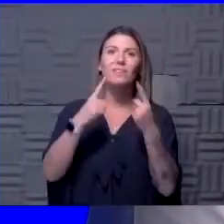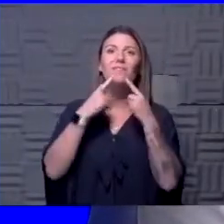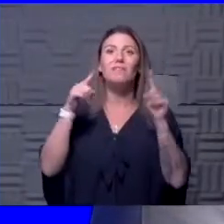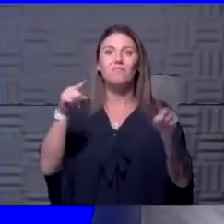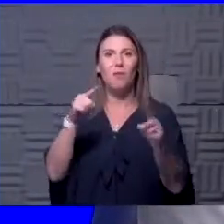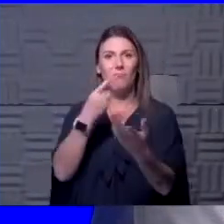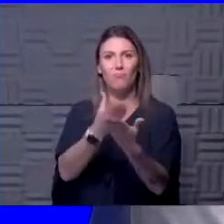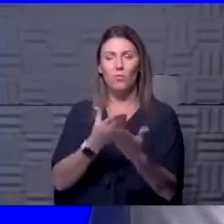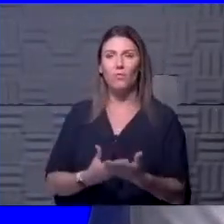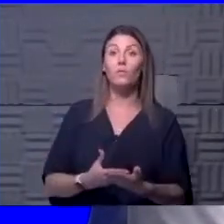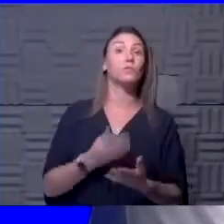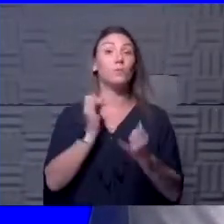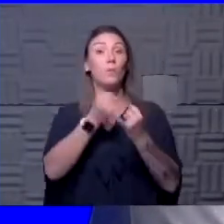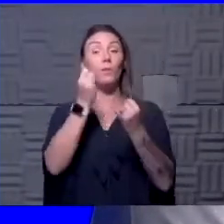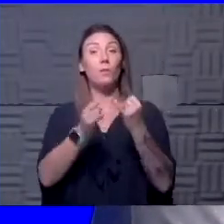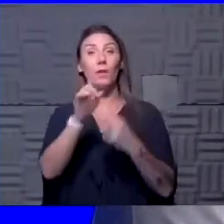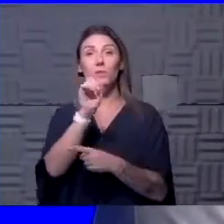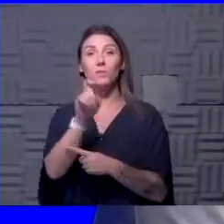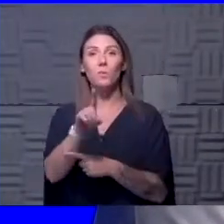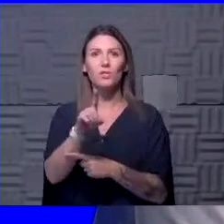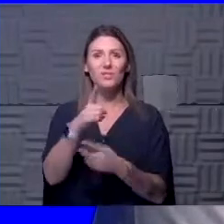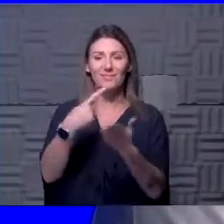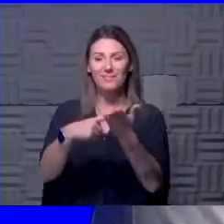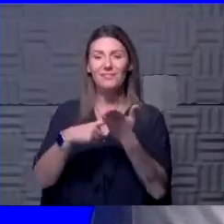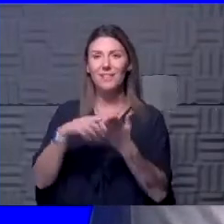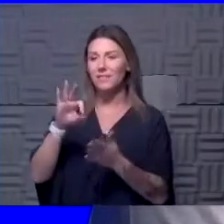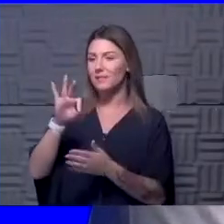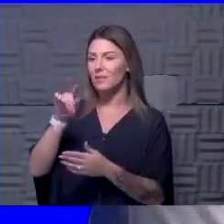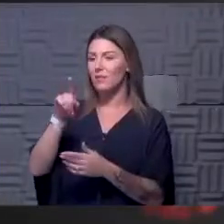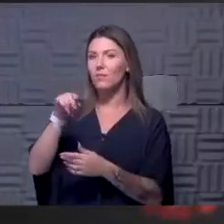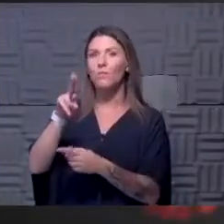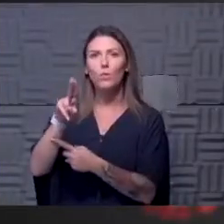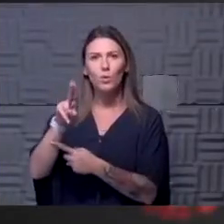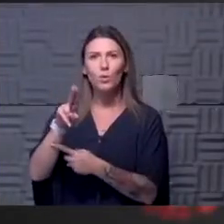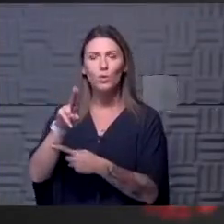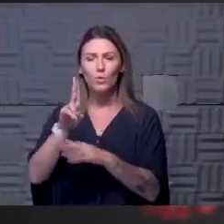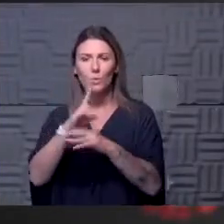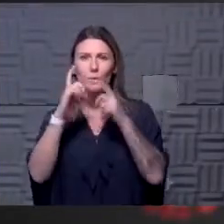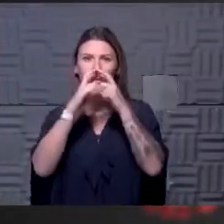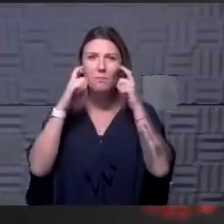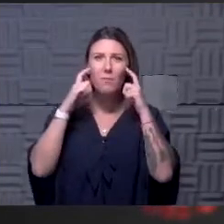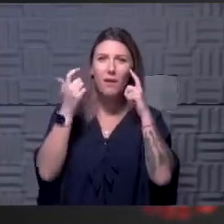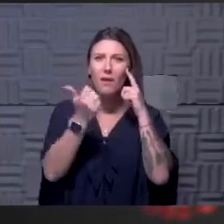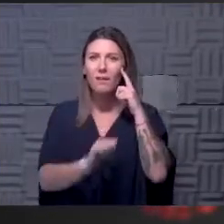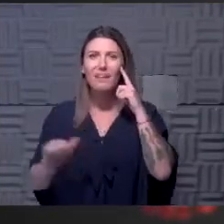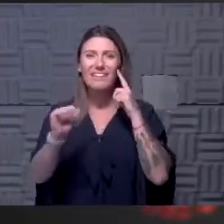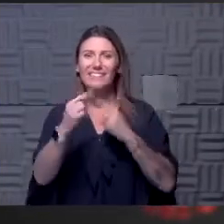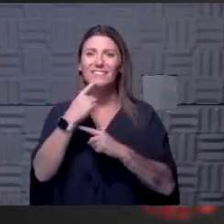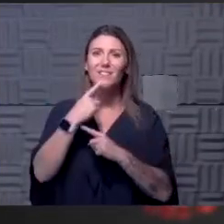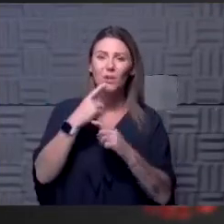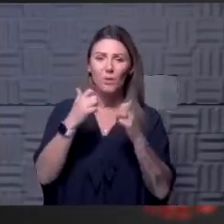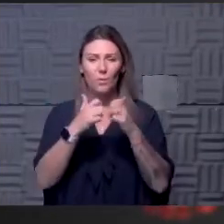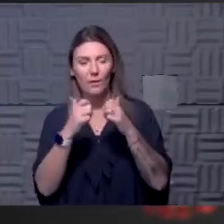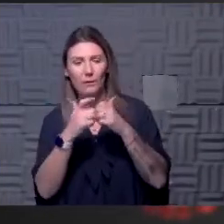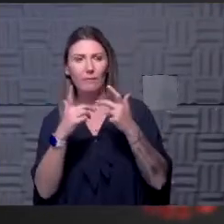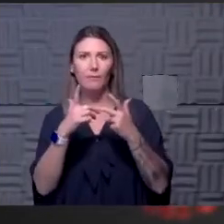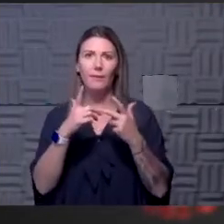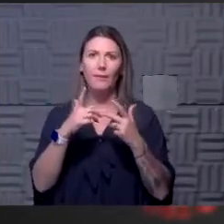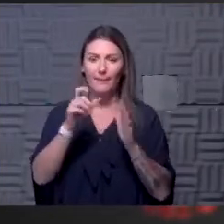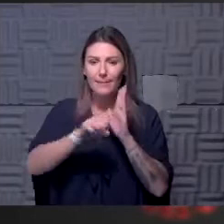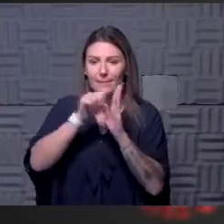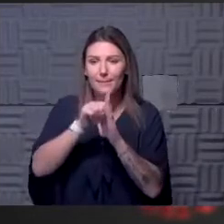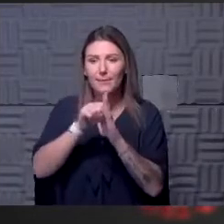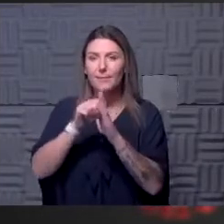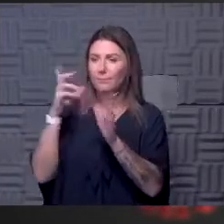So last question today. We were talking about the flu a little bit. Will wearing a mask have any effect on the severity of the upcoming flu season? We're all wearing masks to help